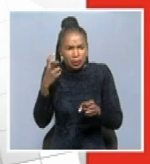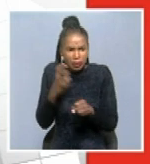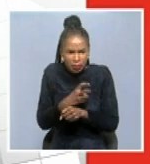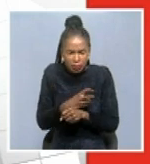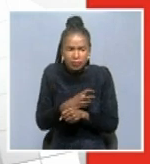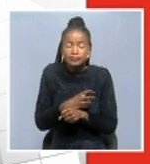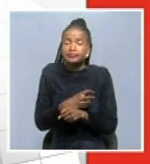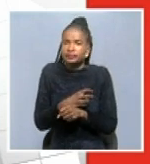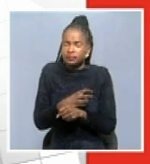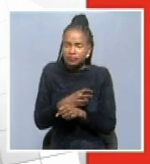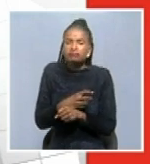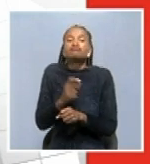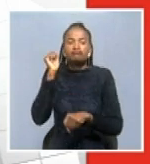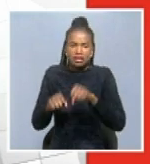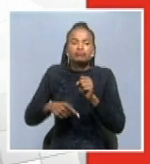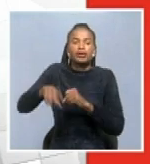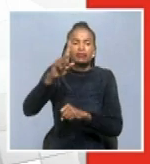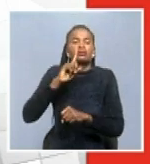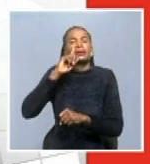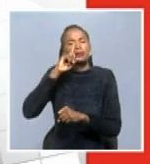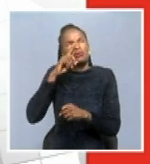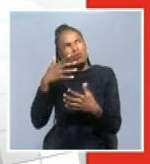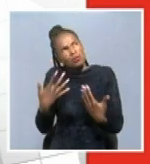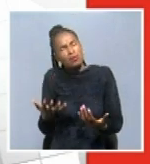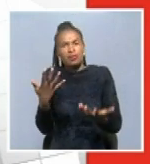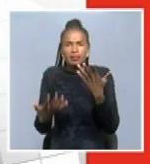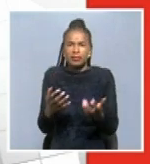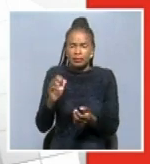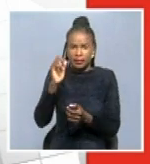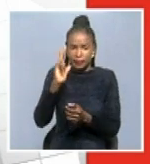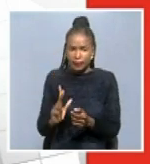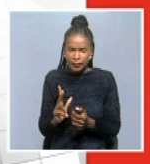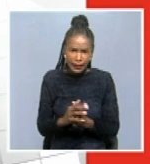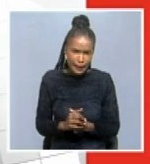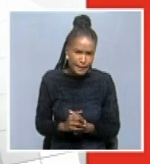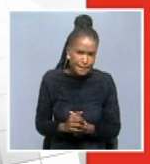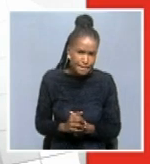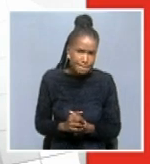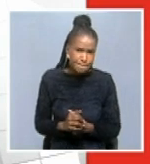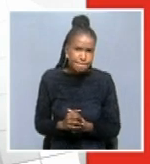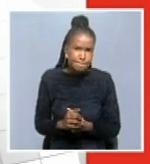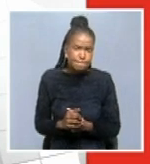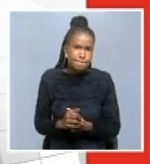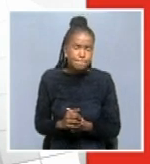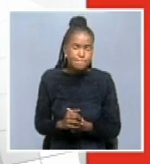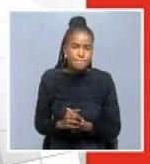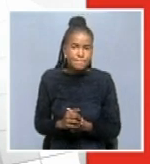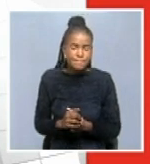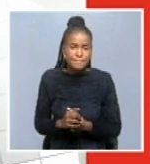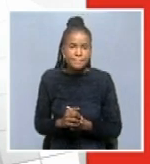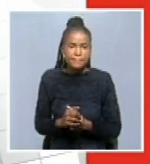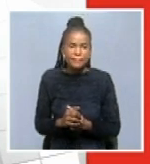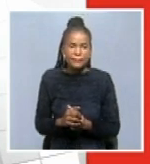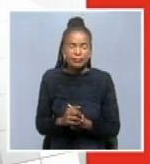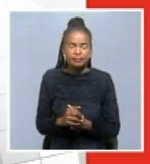visited any health center with COVID-like symptoms